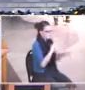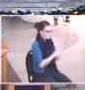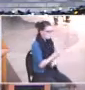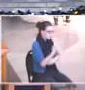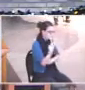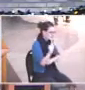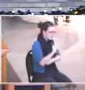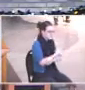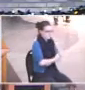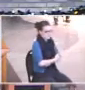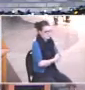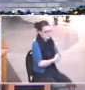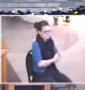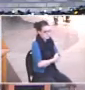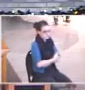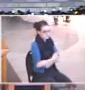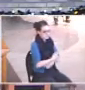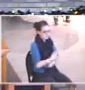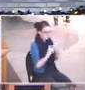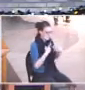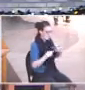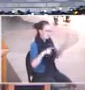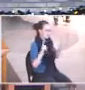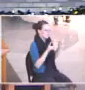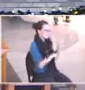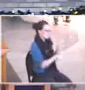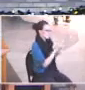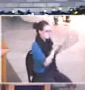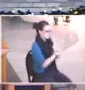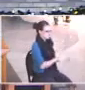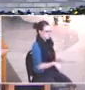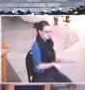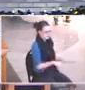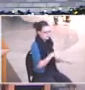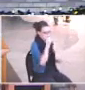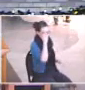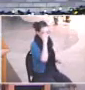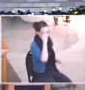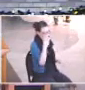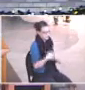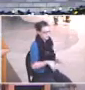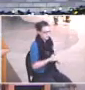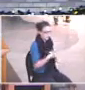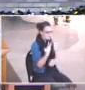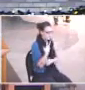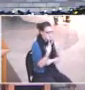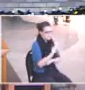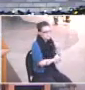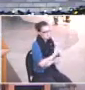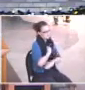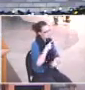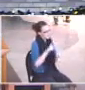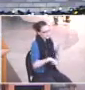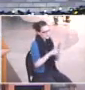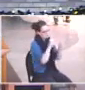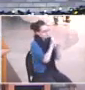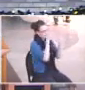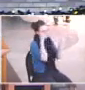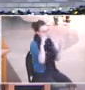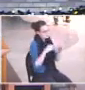three days, they finally found him. Three days, I can't imagine that.